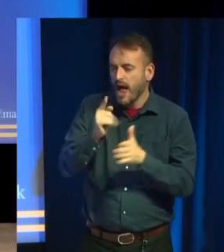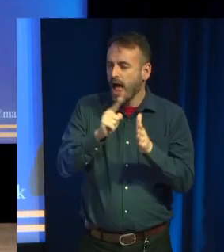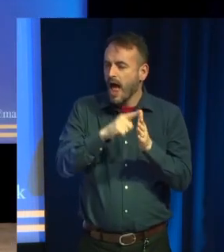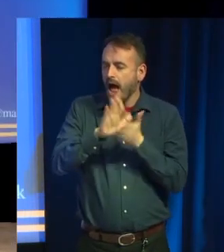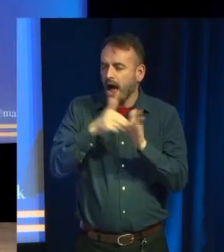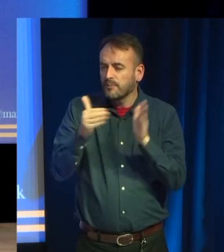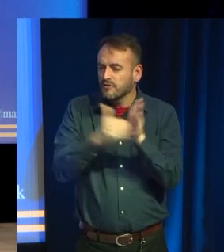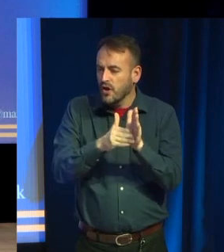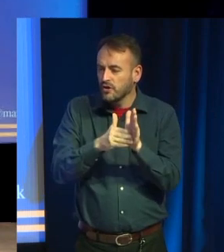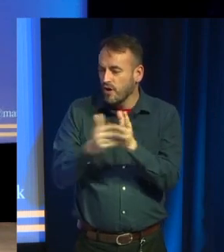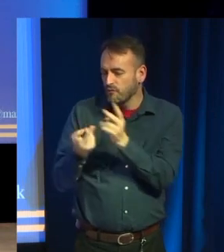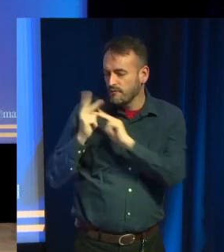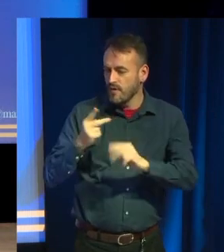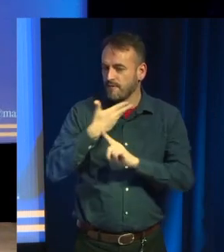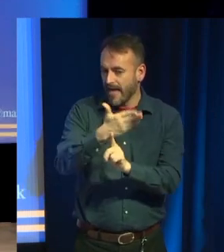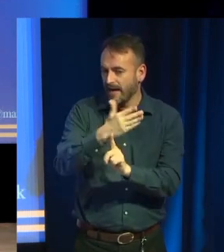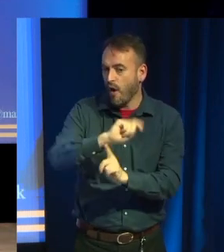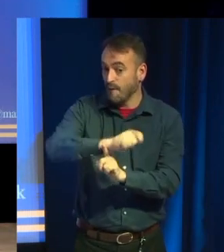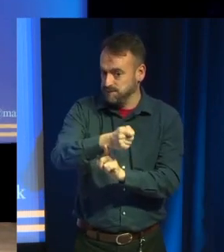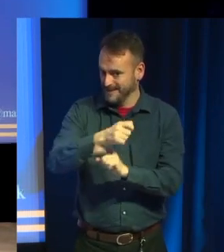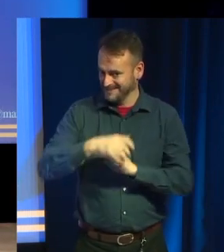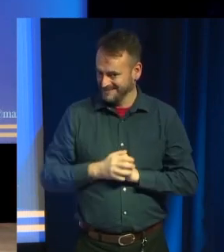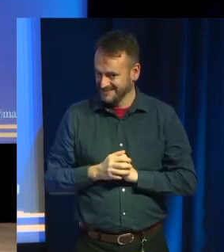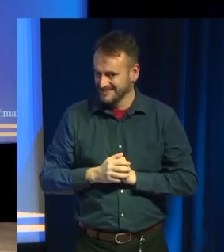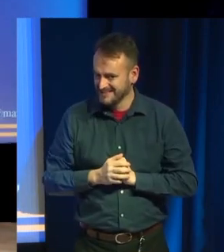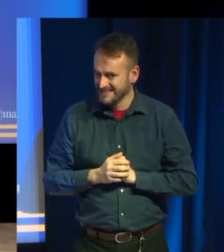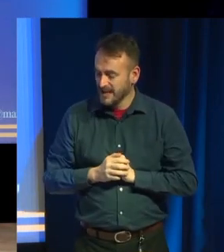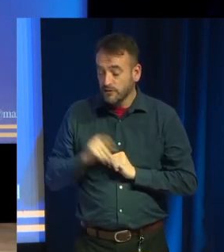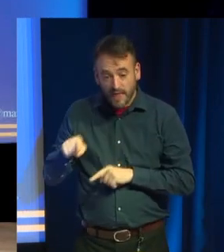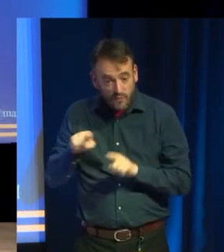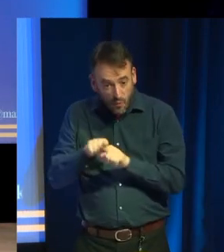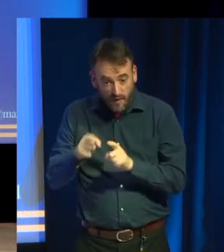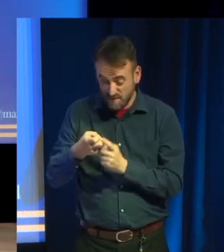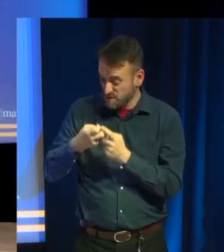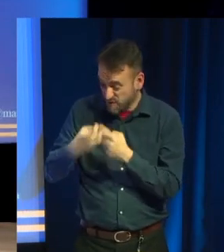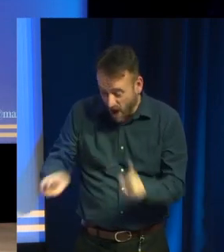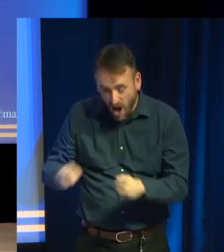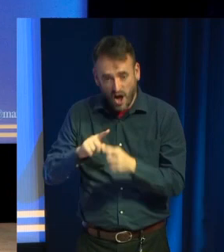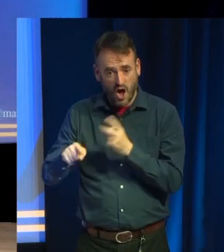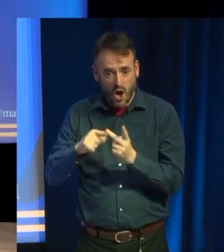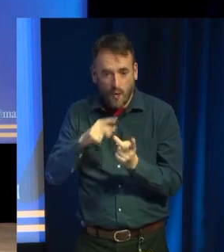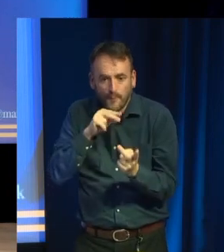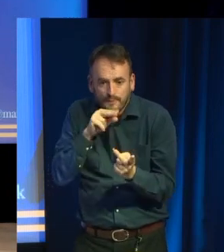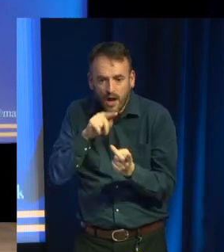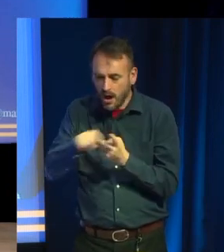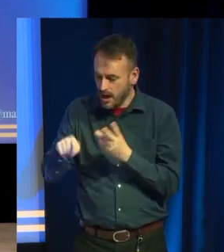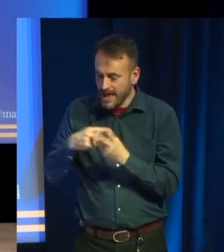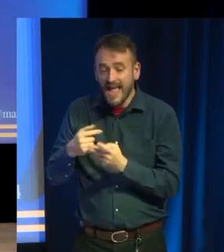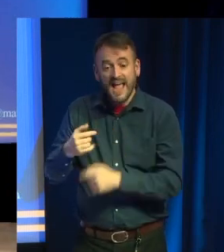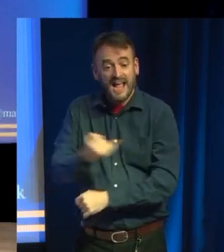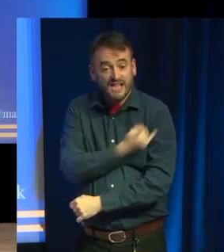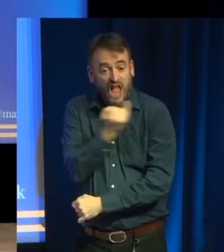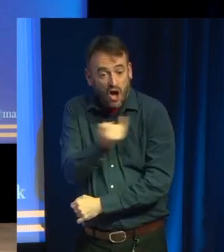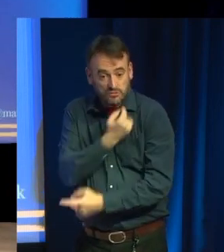There's a whole stack of those things. Yeah, there's a fart in there as well. It'll whisper. It'll start insulting you. Every now and again, it'll pretend it's